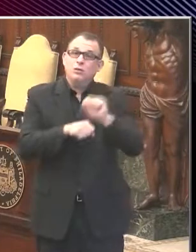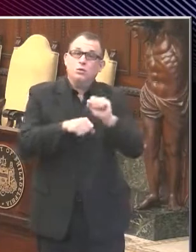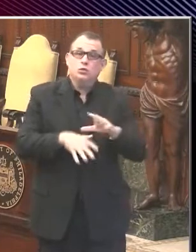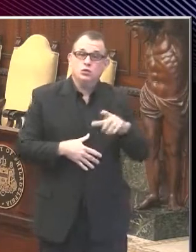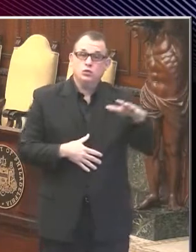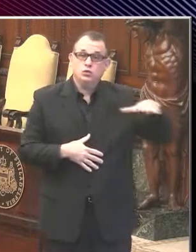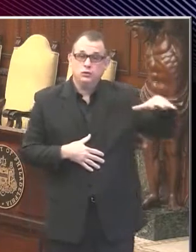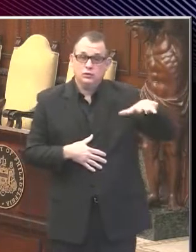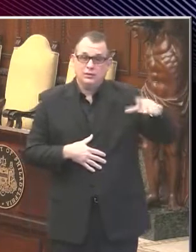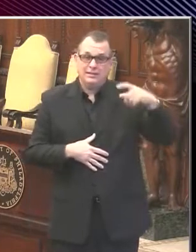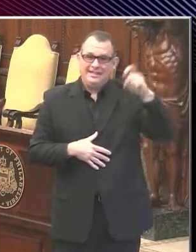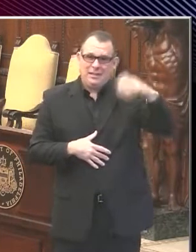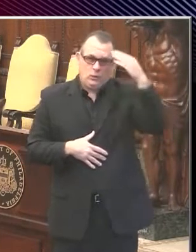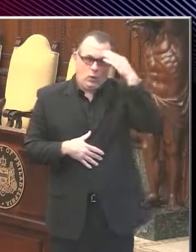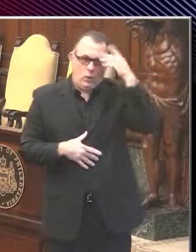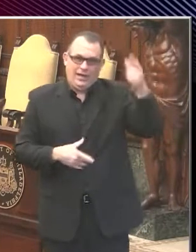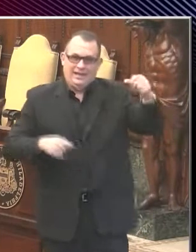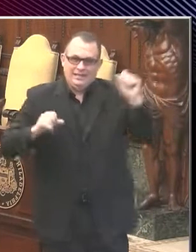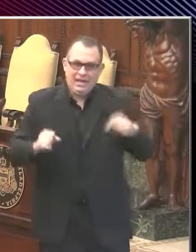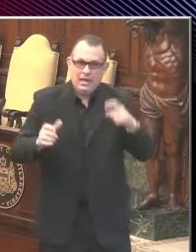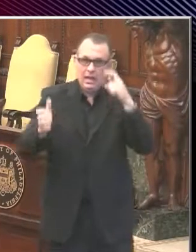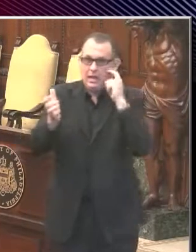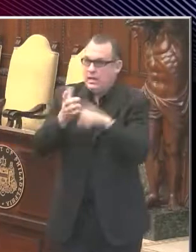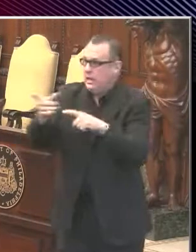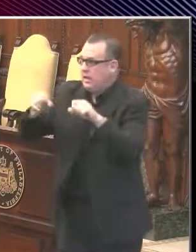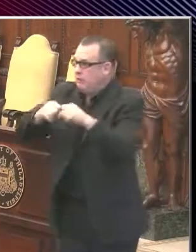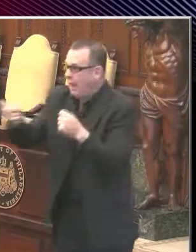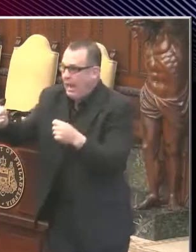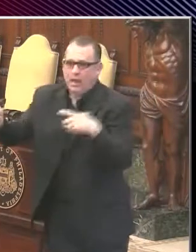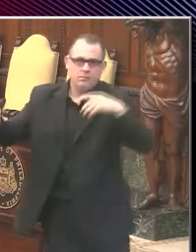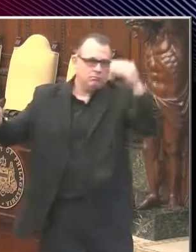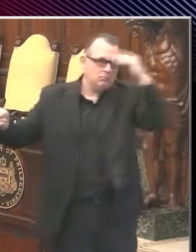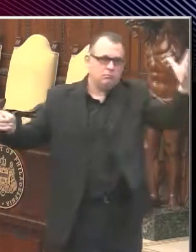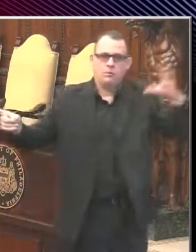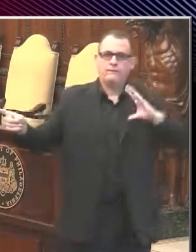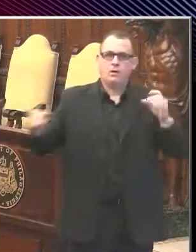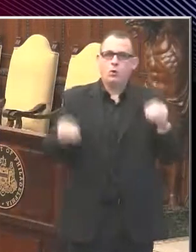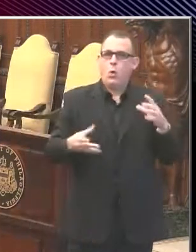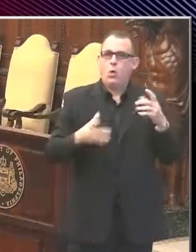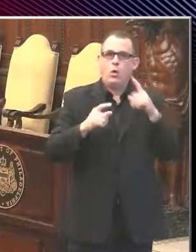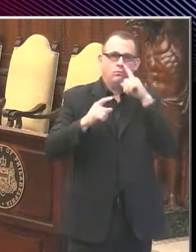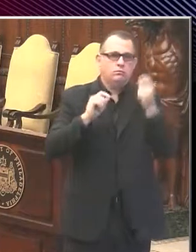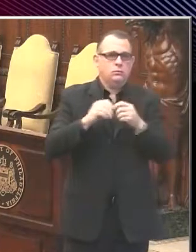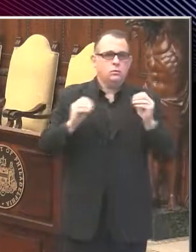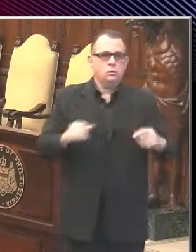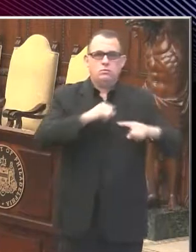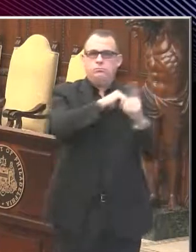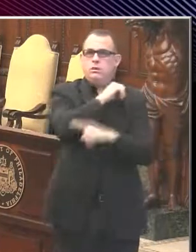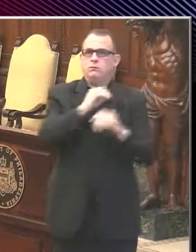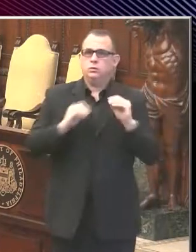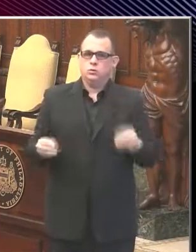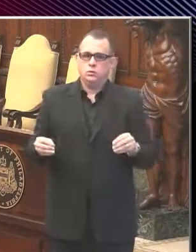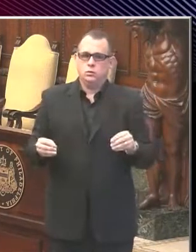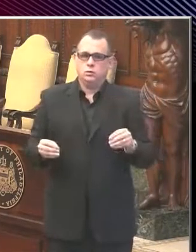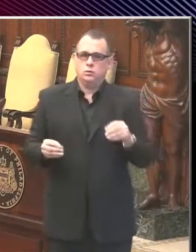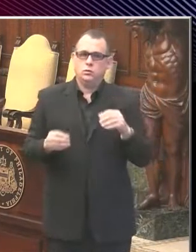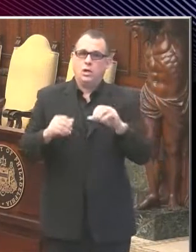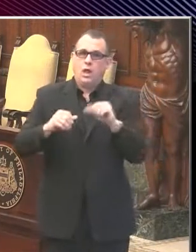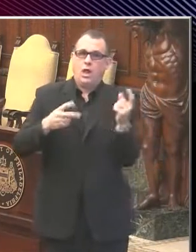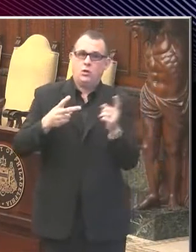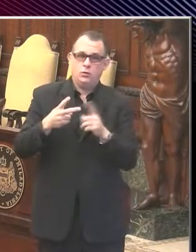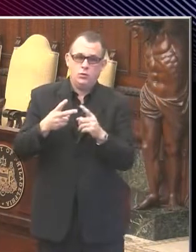violations of public health orders without fear of retaliation. Another bill signed today, bill number 200329,